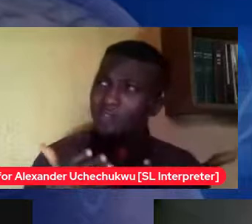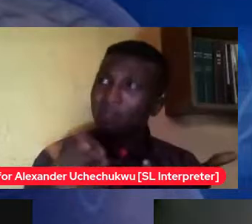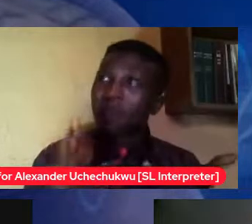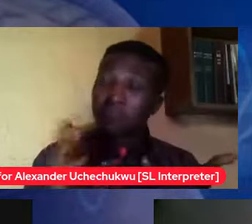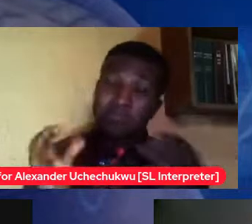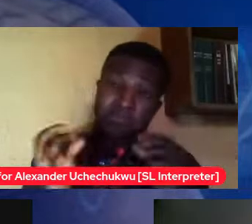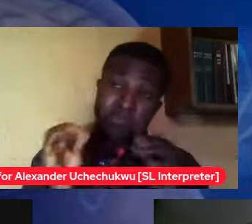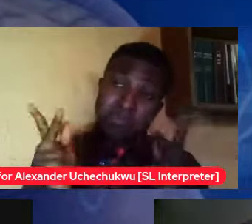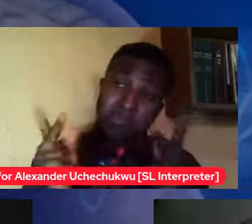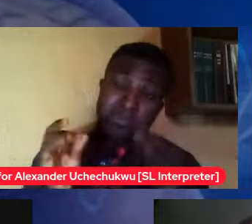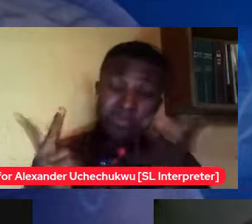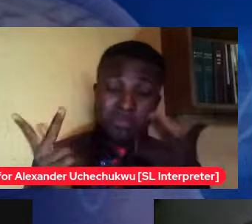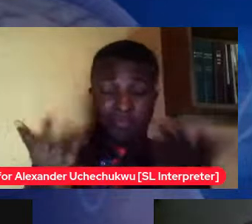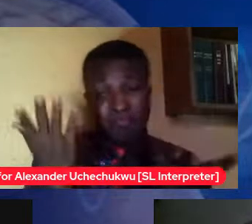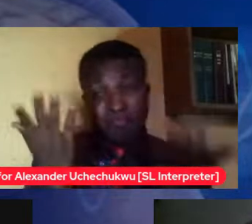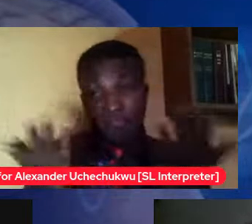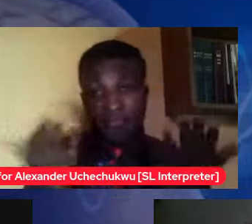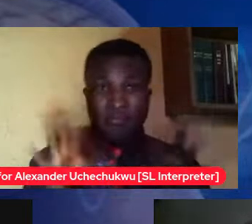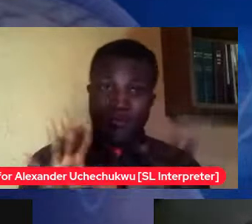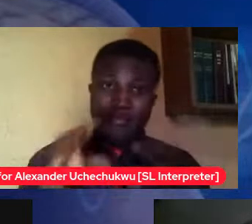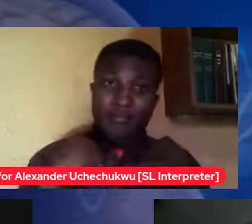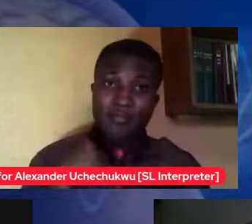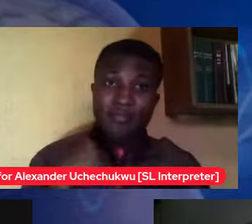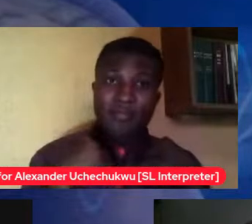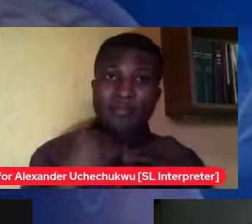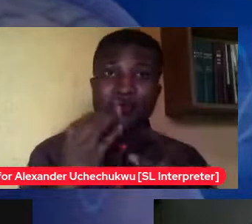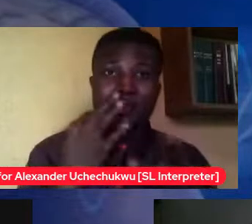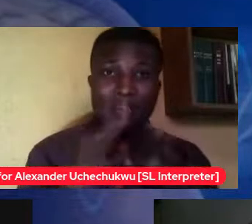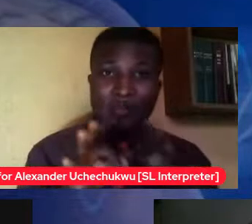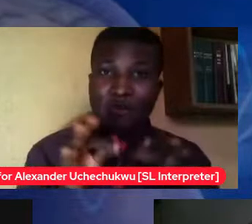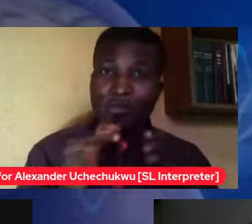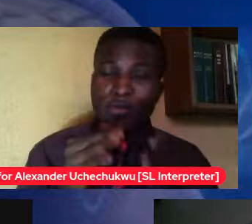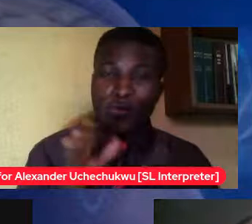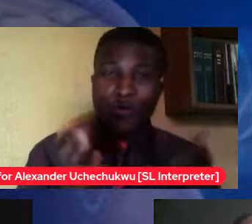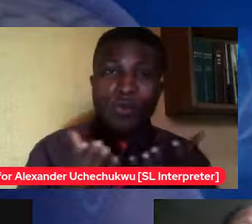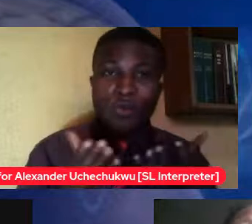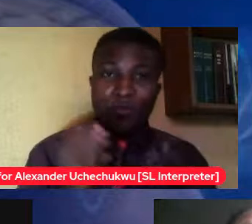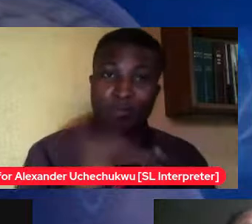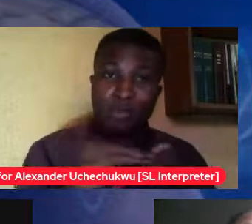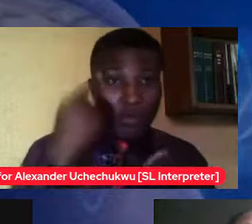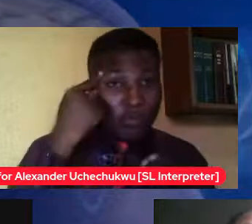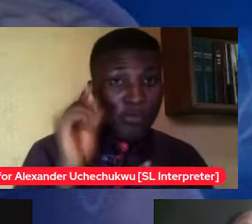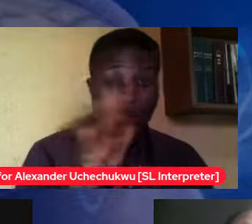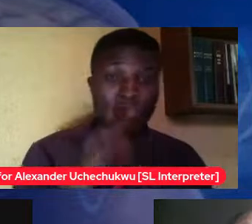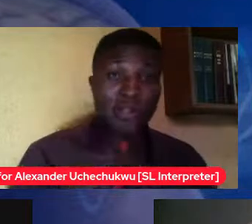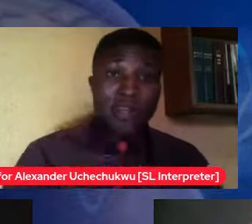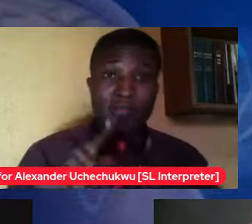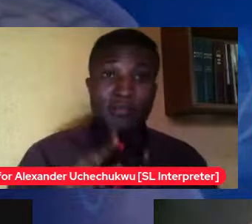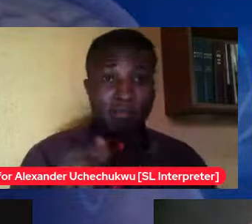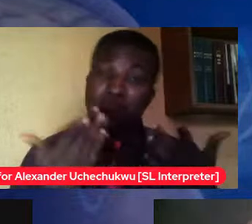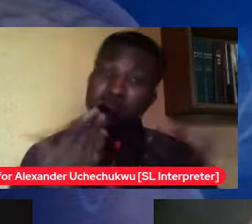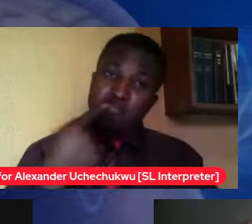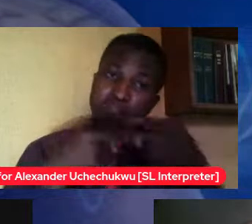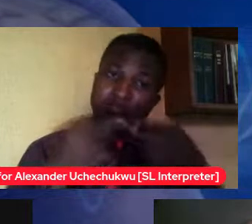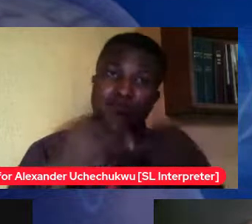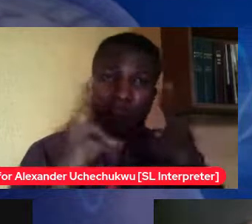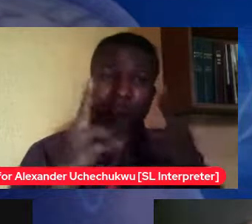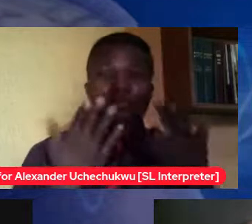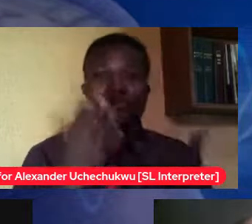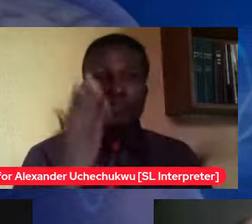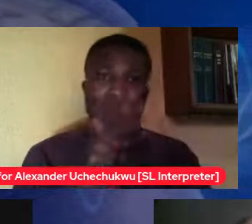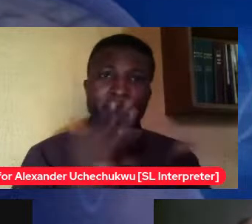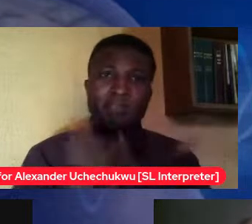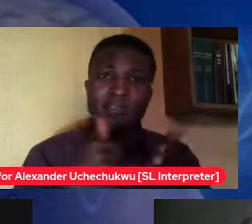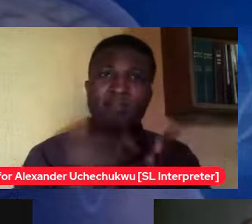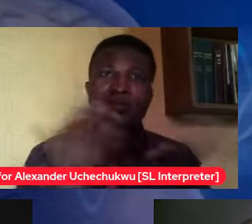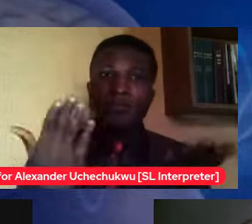building you back you want more for your life fine go ahead and end it and of course my dad was like trying to